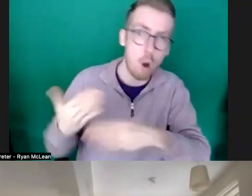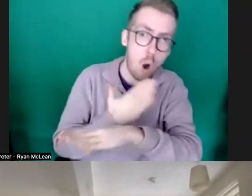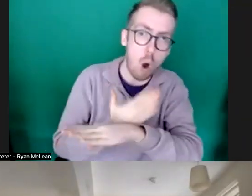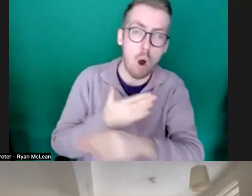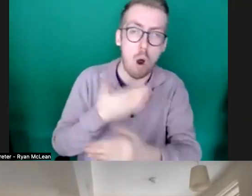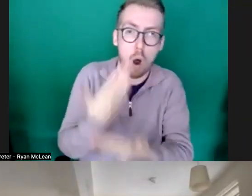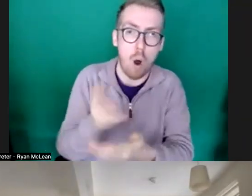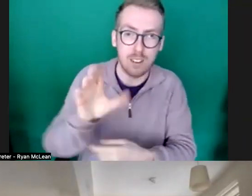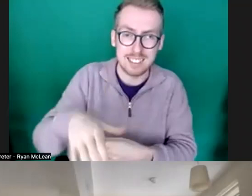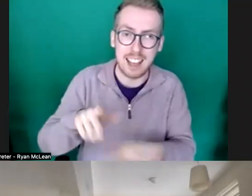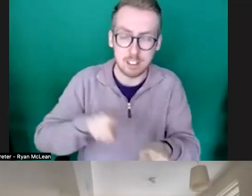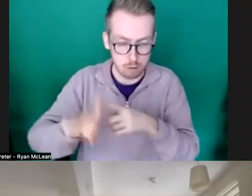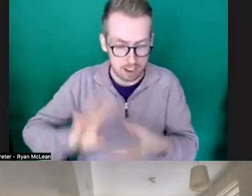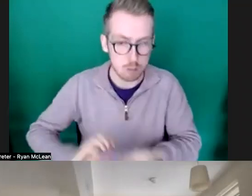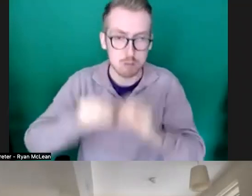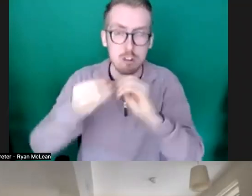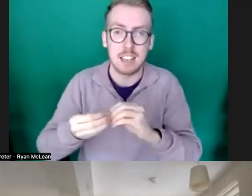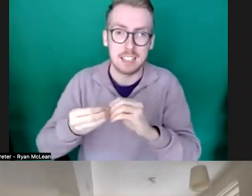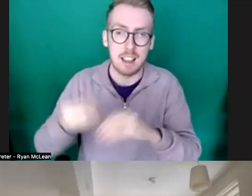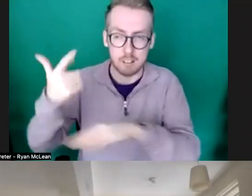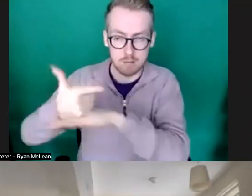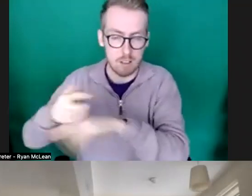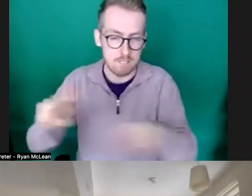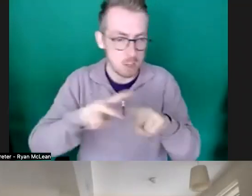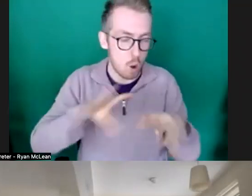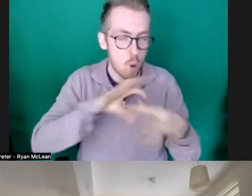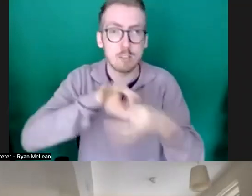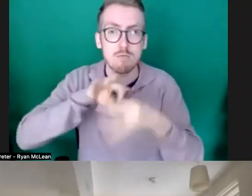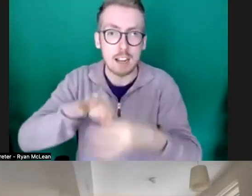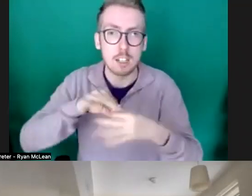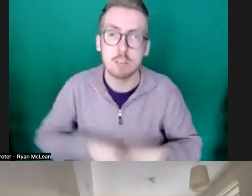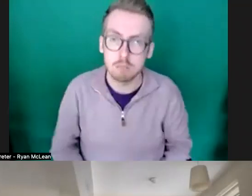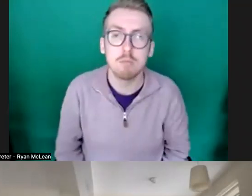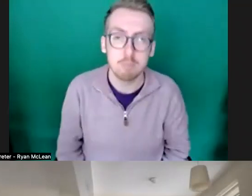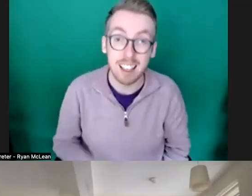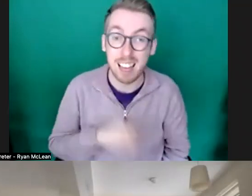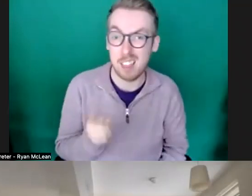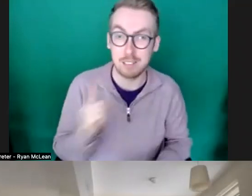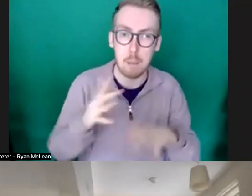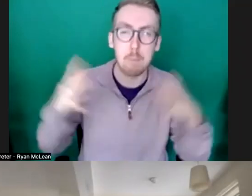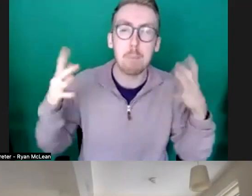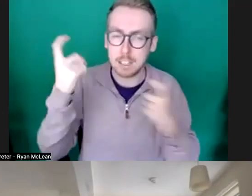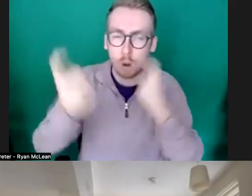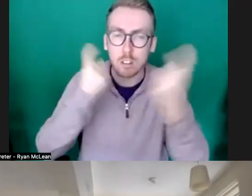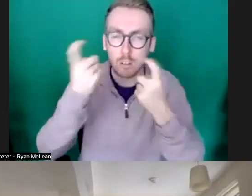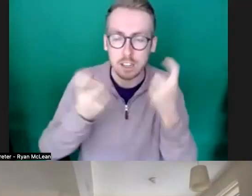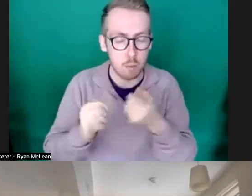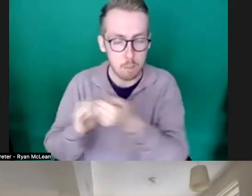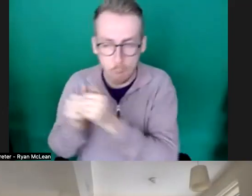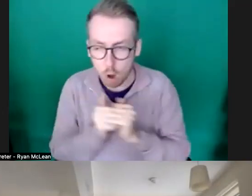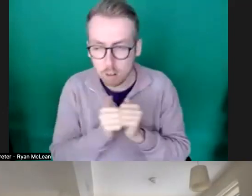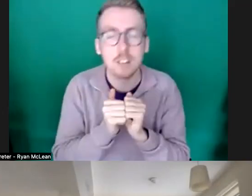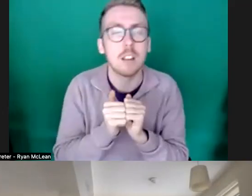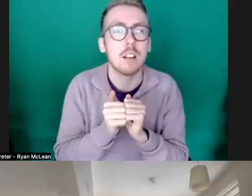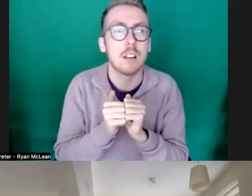order to create that kind of mapping interaction um because that will be a very big consideration for partners when it comes to being